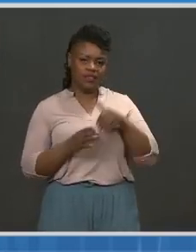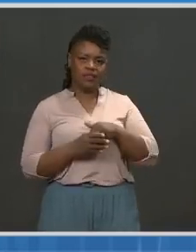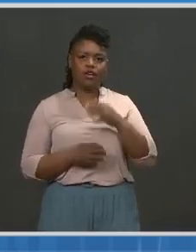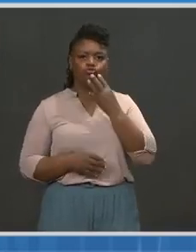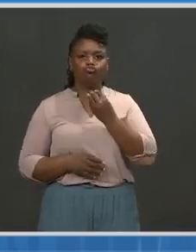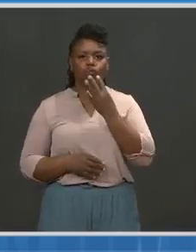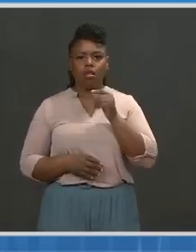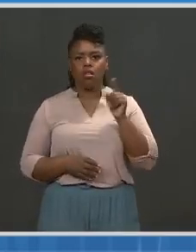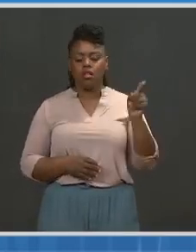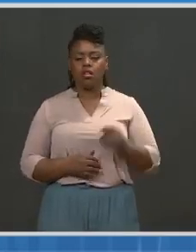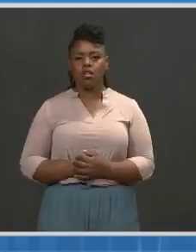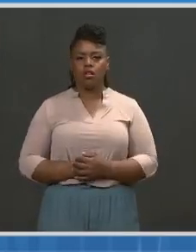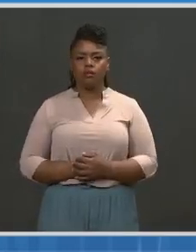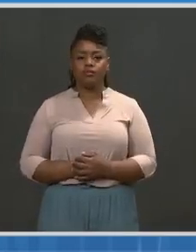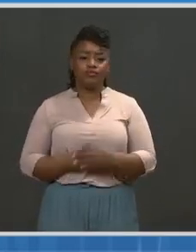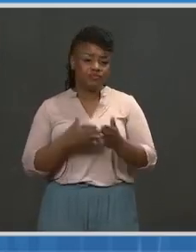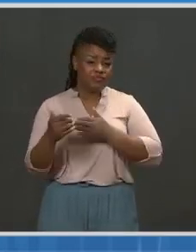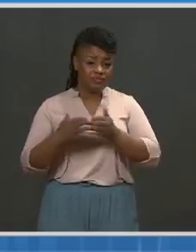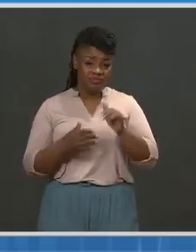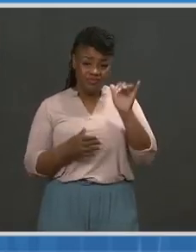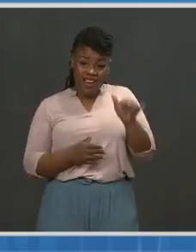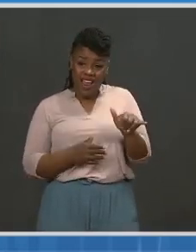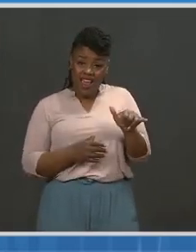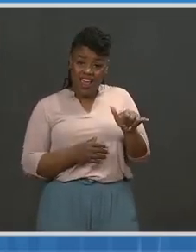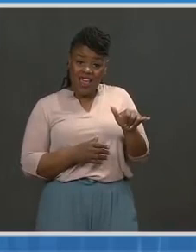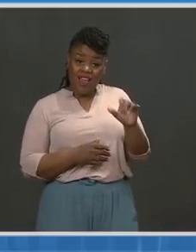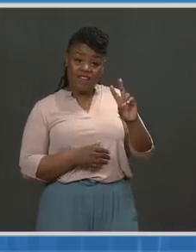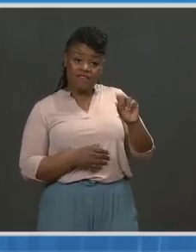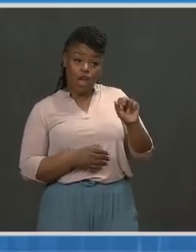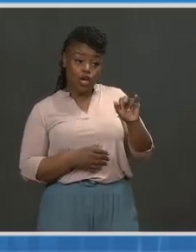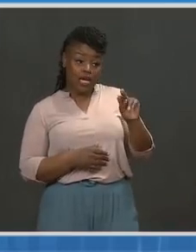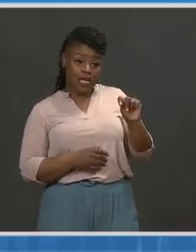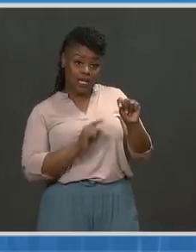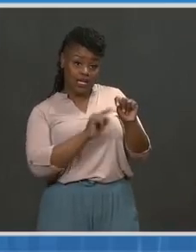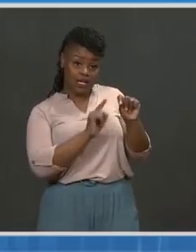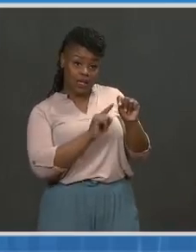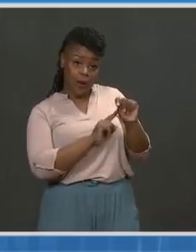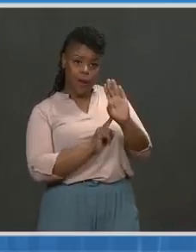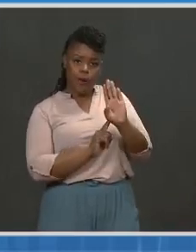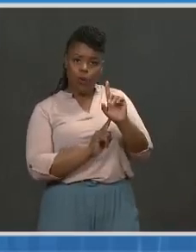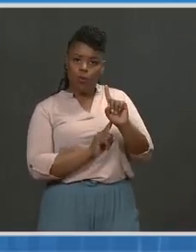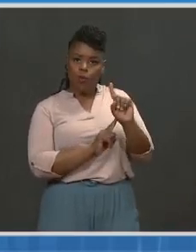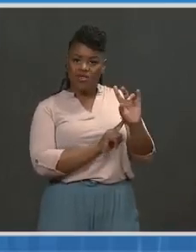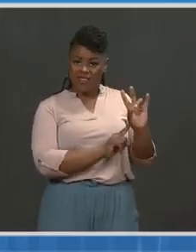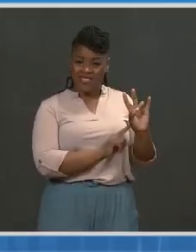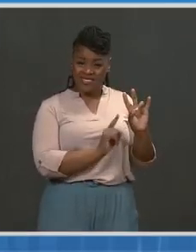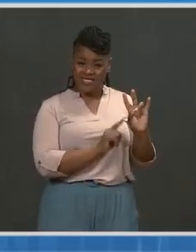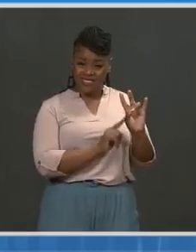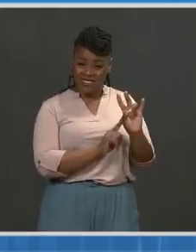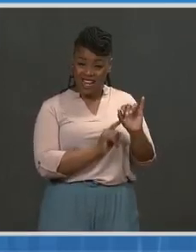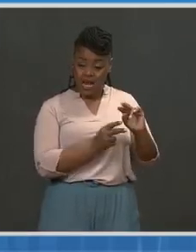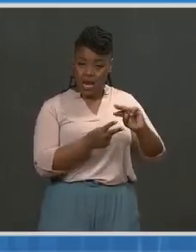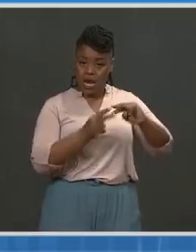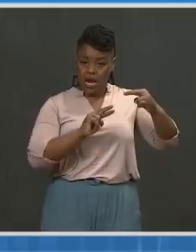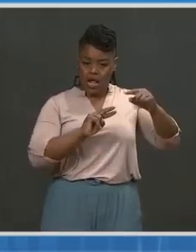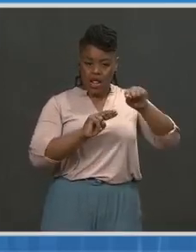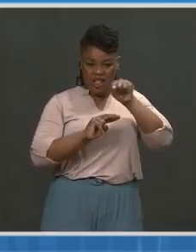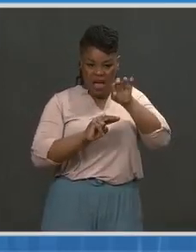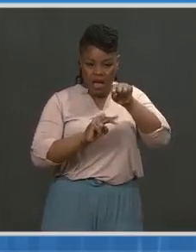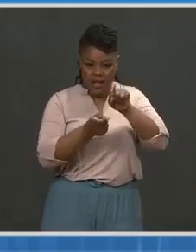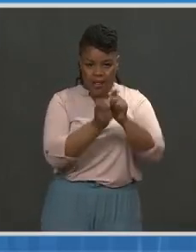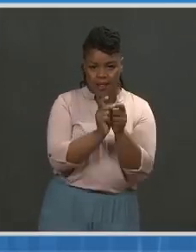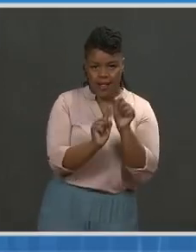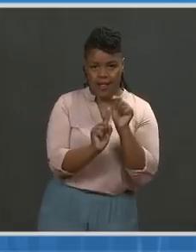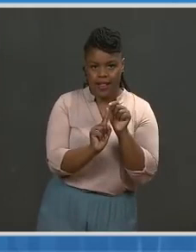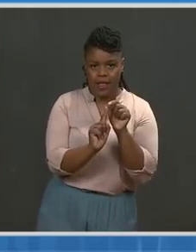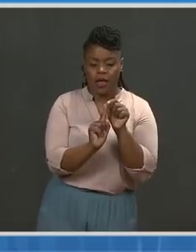that even among a situation where the B.1.1.7 variant, which we are concerned with, was noted in up